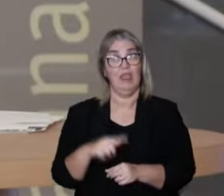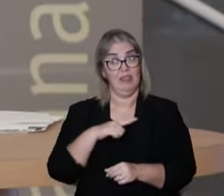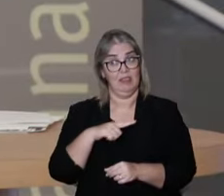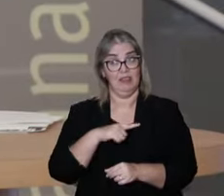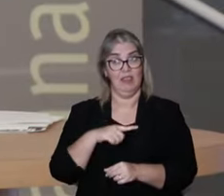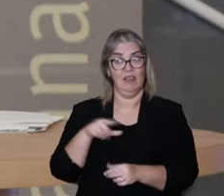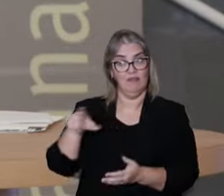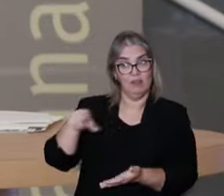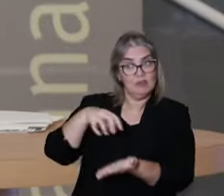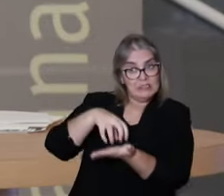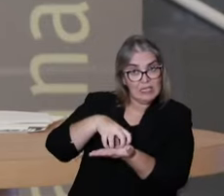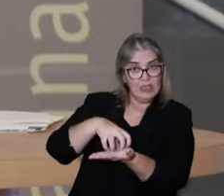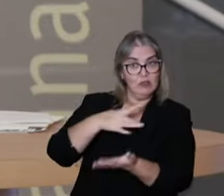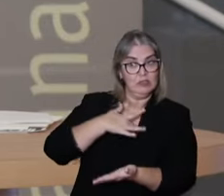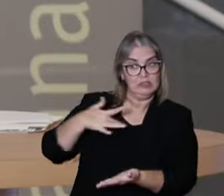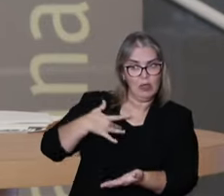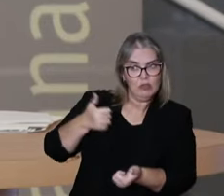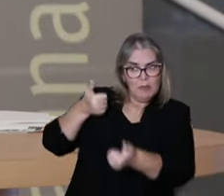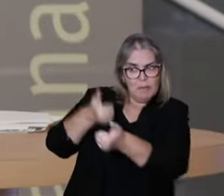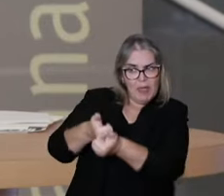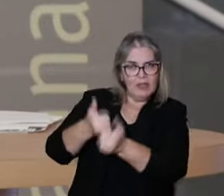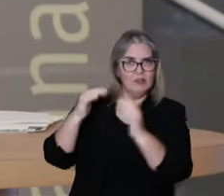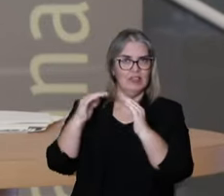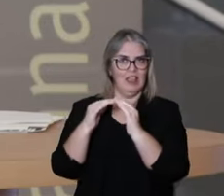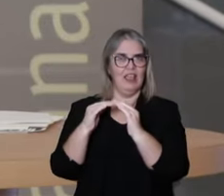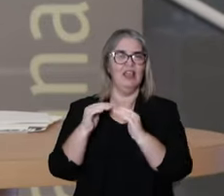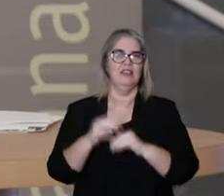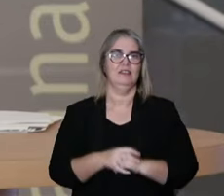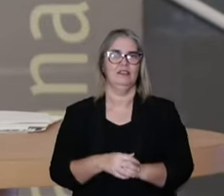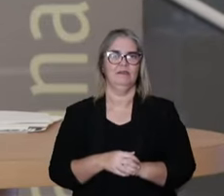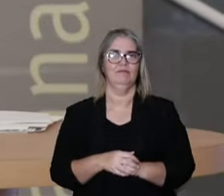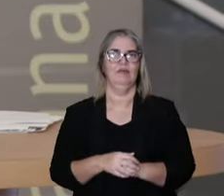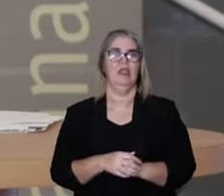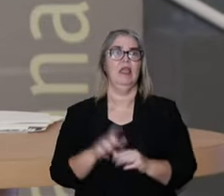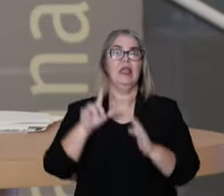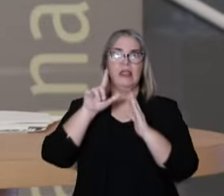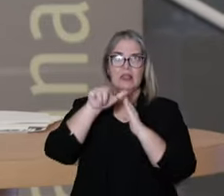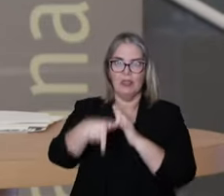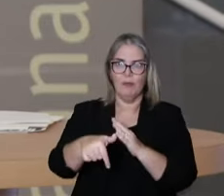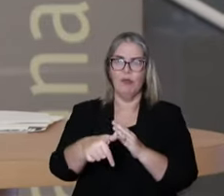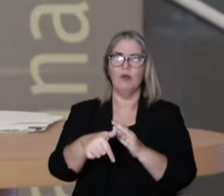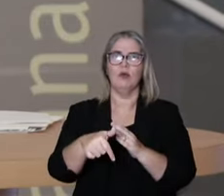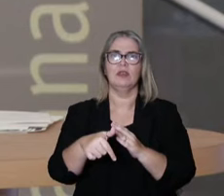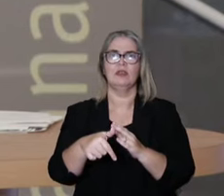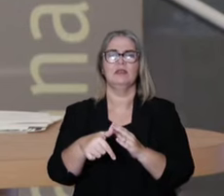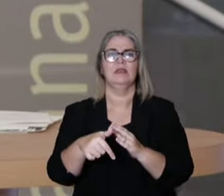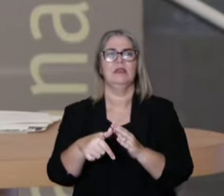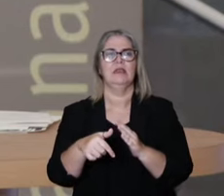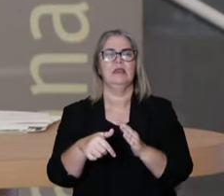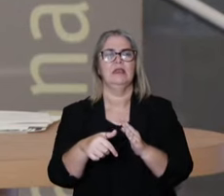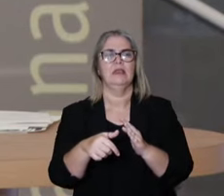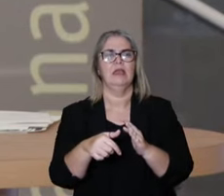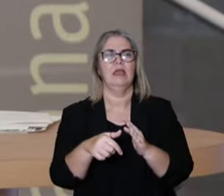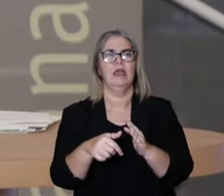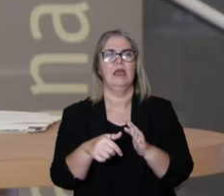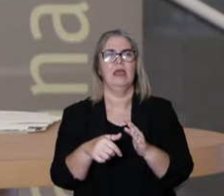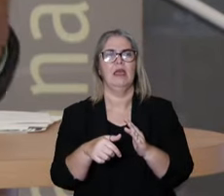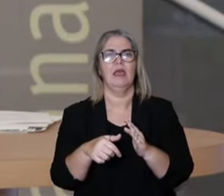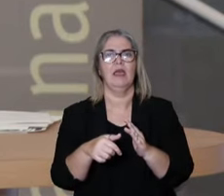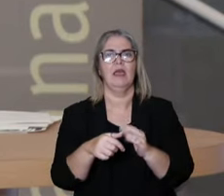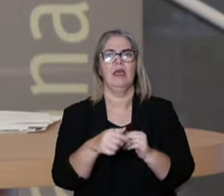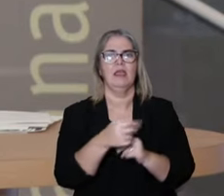care, a public health near people's houses, a health center. And then it is